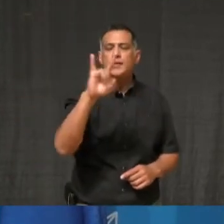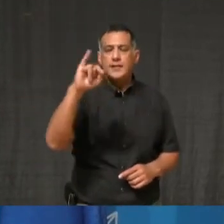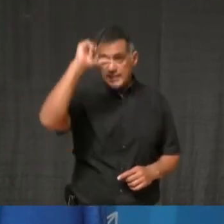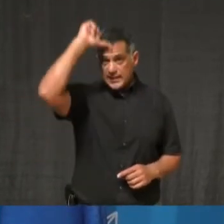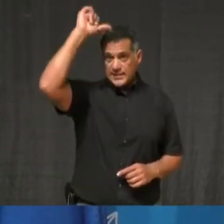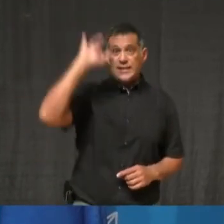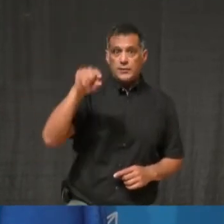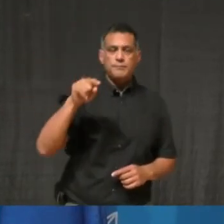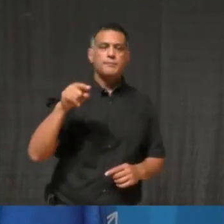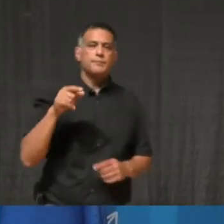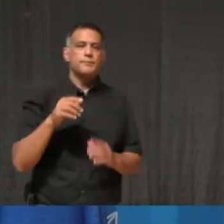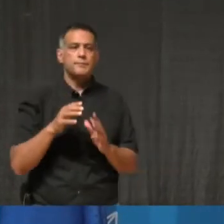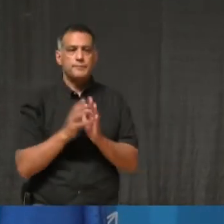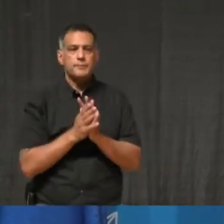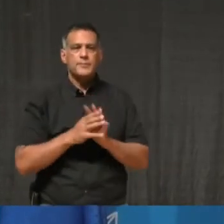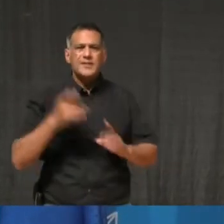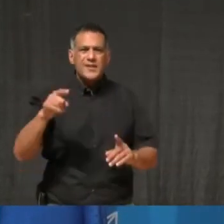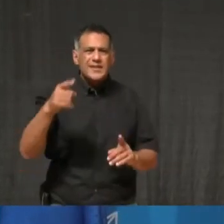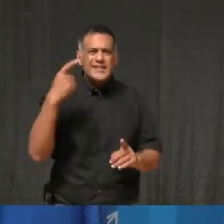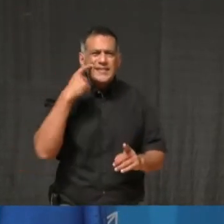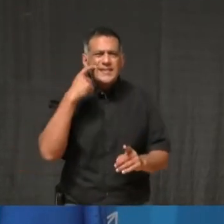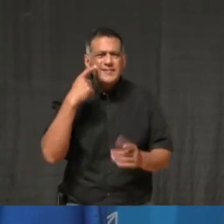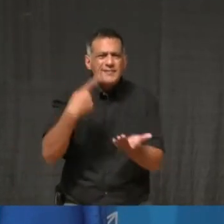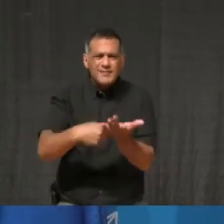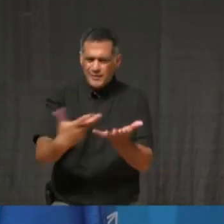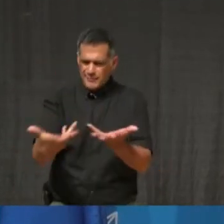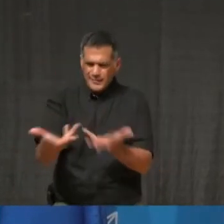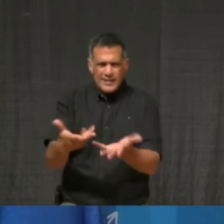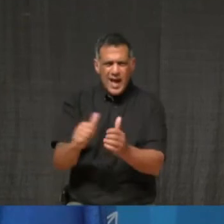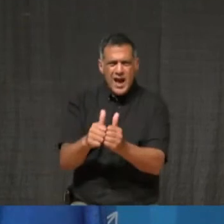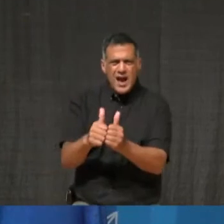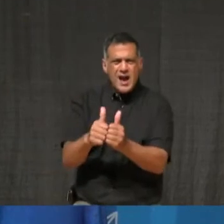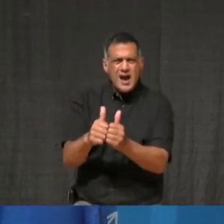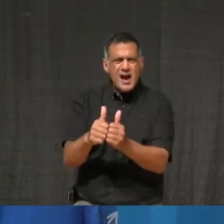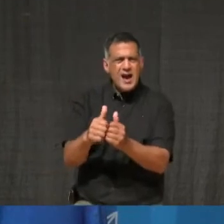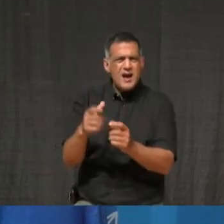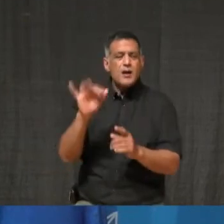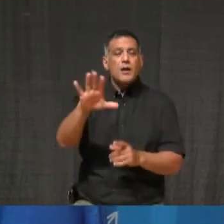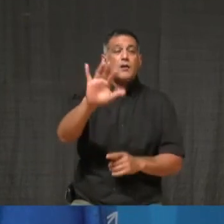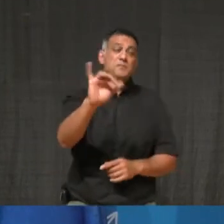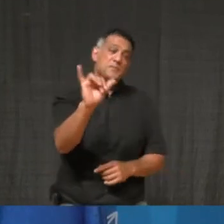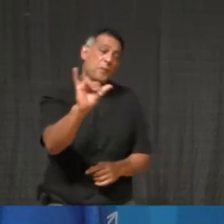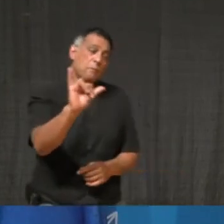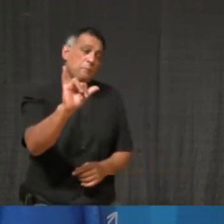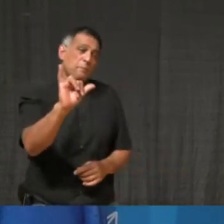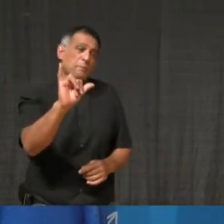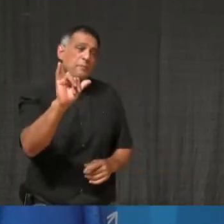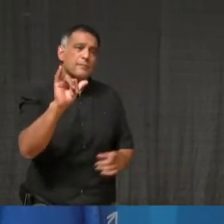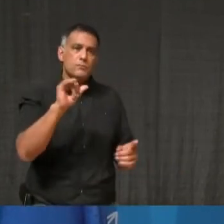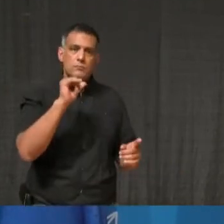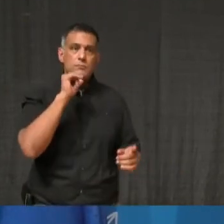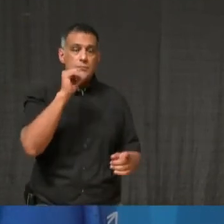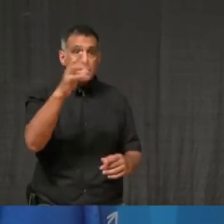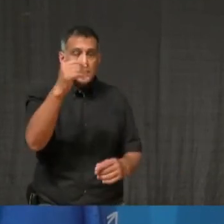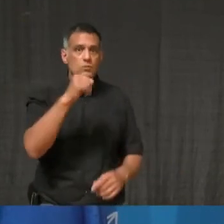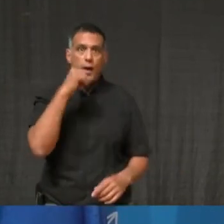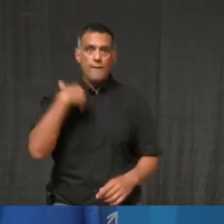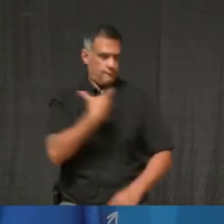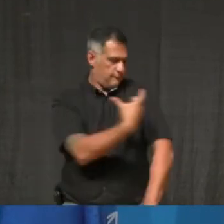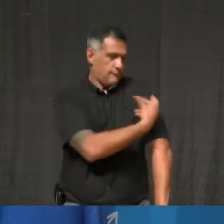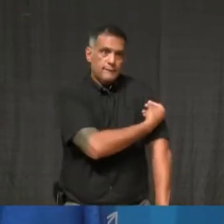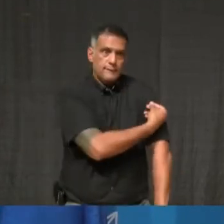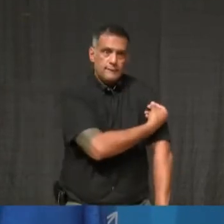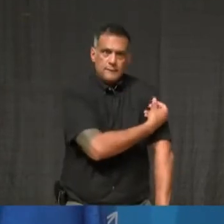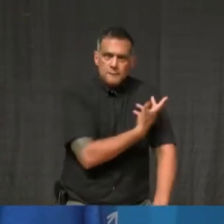vaccine on the table, is it responsible for us to keep going through things in these short-term windows? You know, Mayor Crombie mentioned we could be